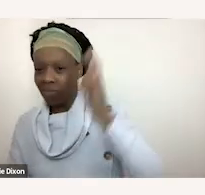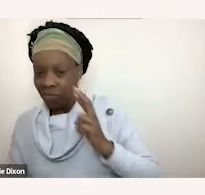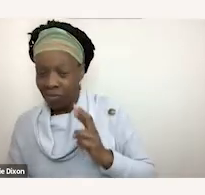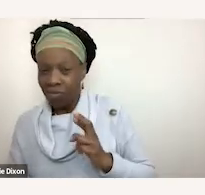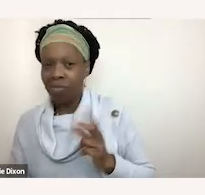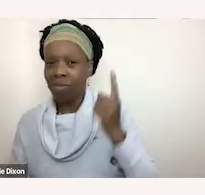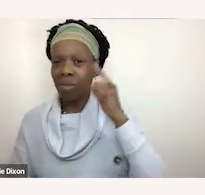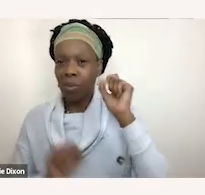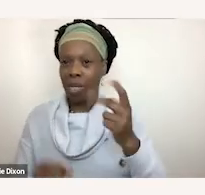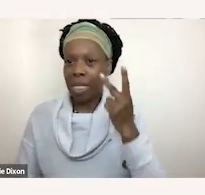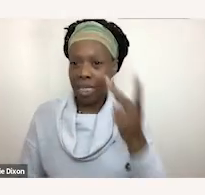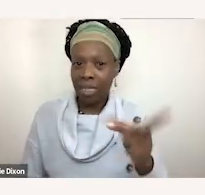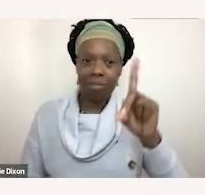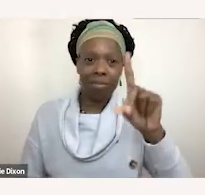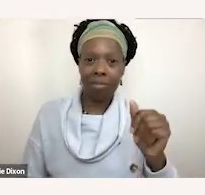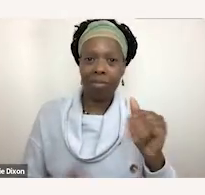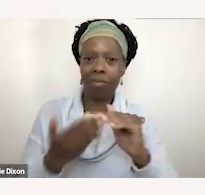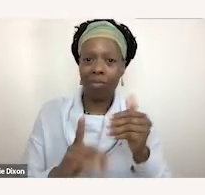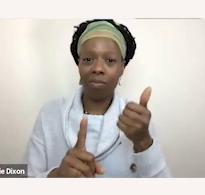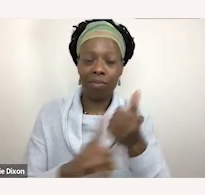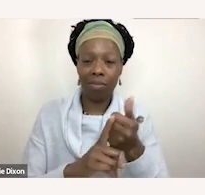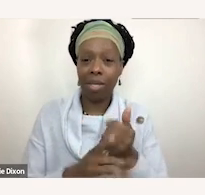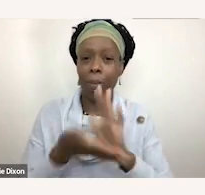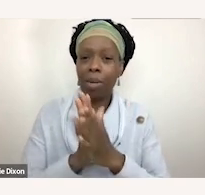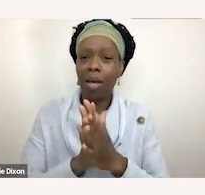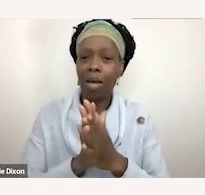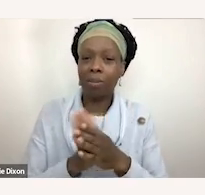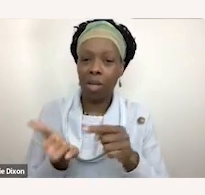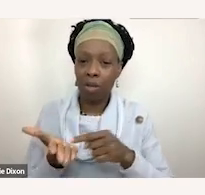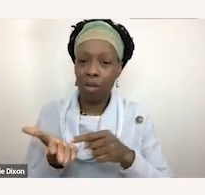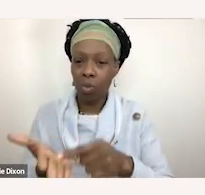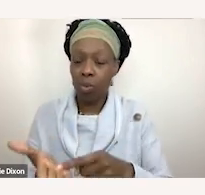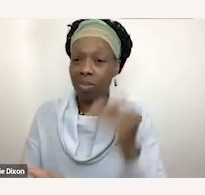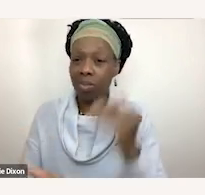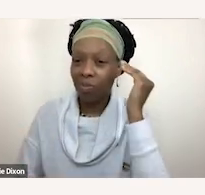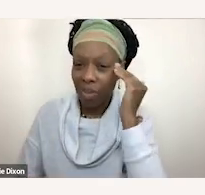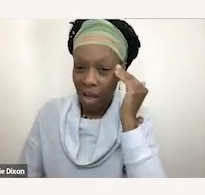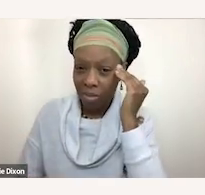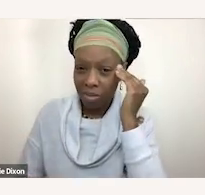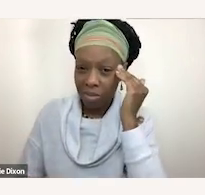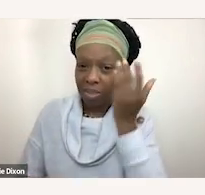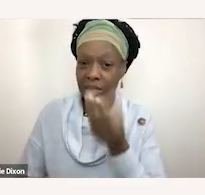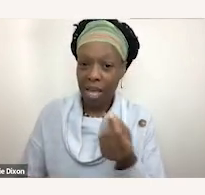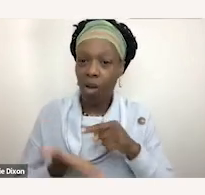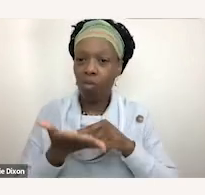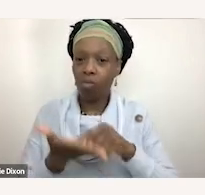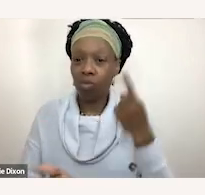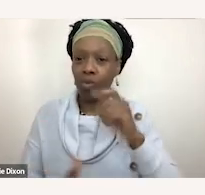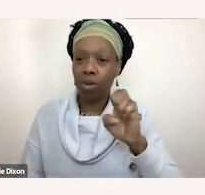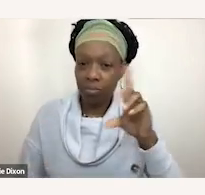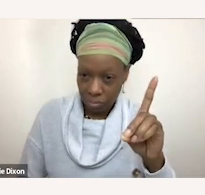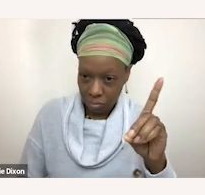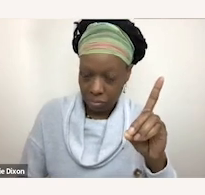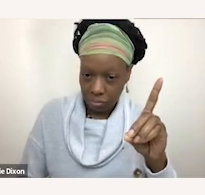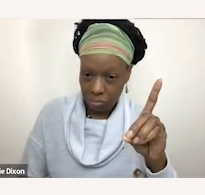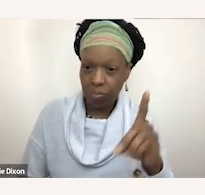the disability community themselves is a source of knowledge and absolutely an incredible resource for education